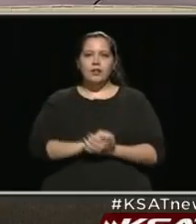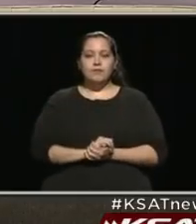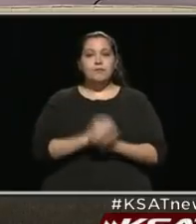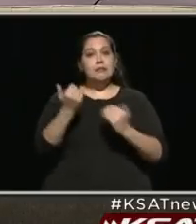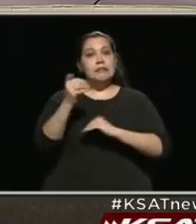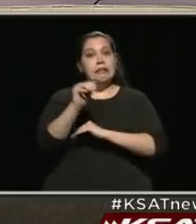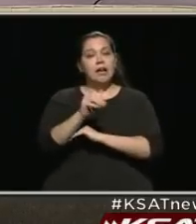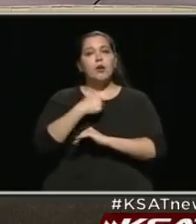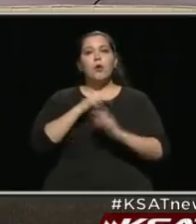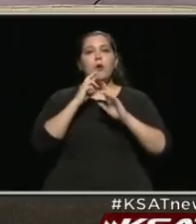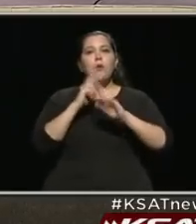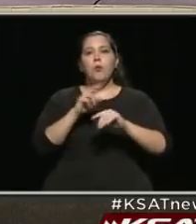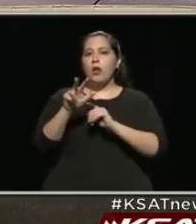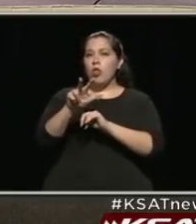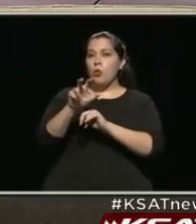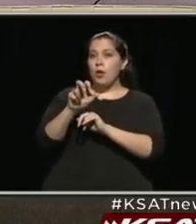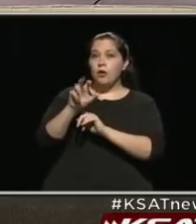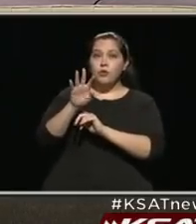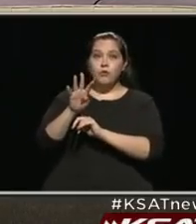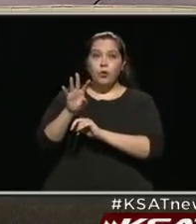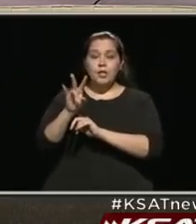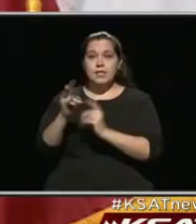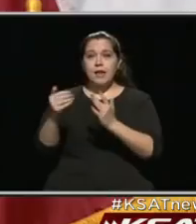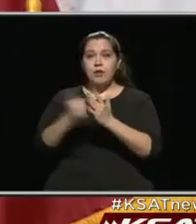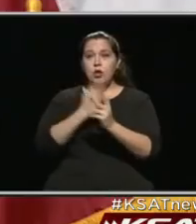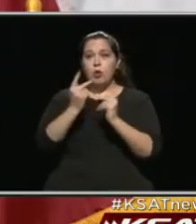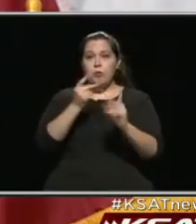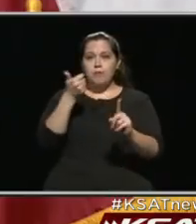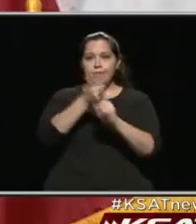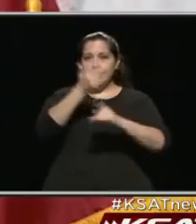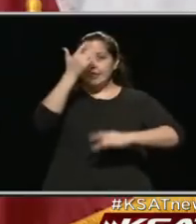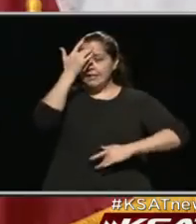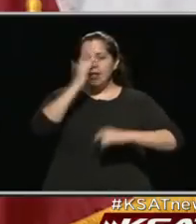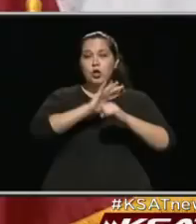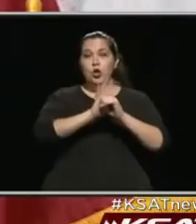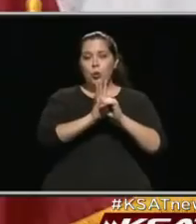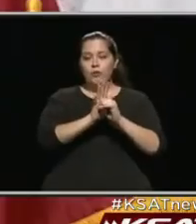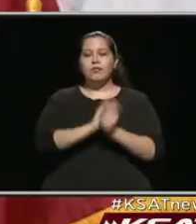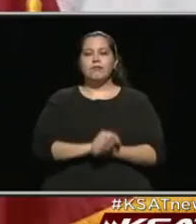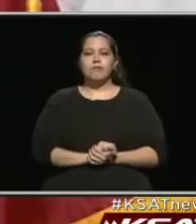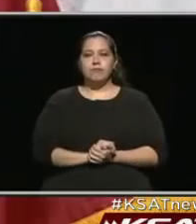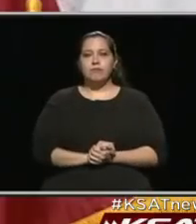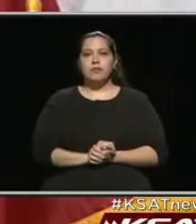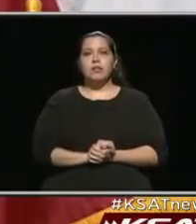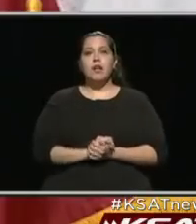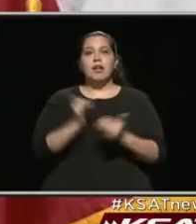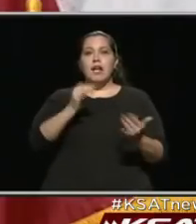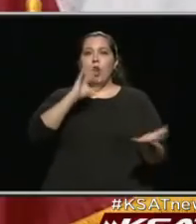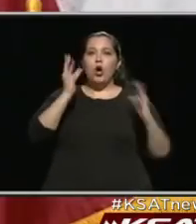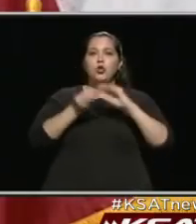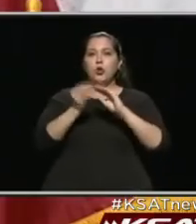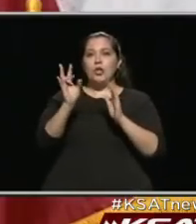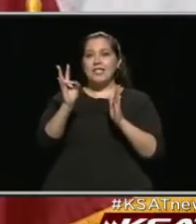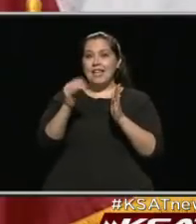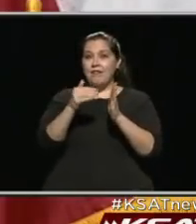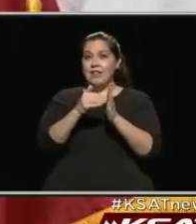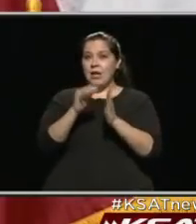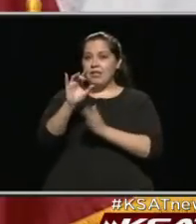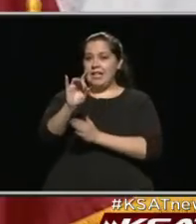Tonight, we are reporting 347 new cases of COVID-19 in Bexar County. That brings our total to 7